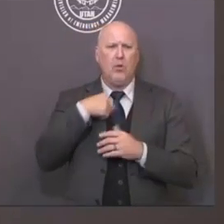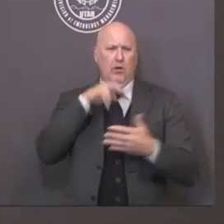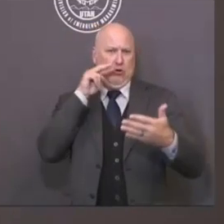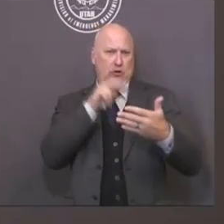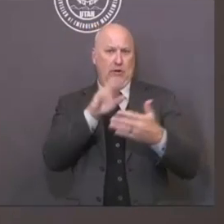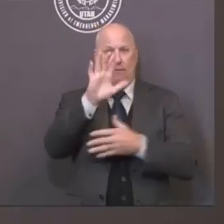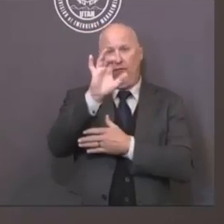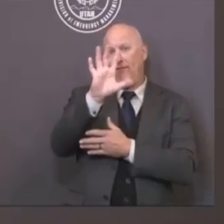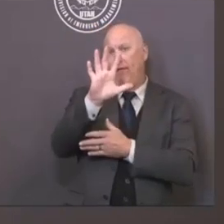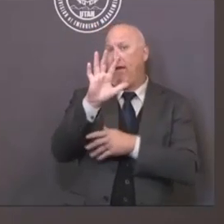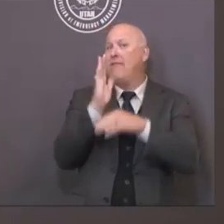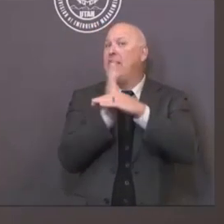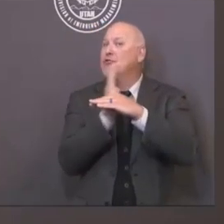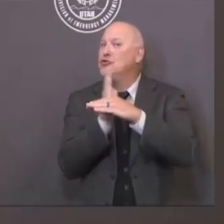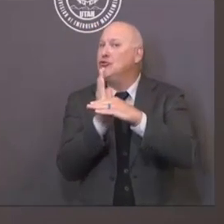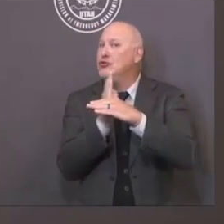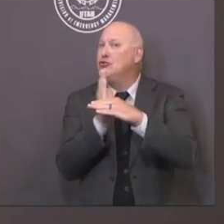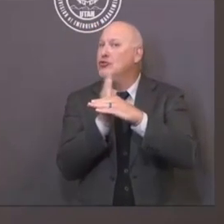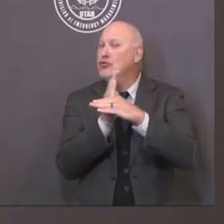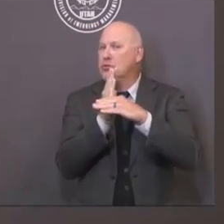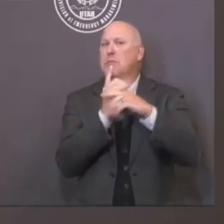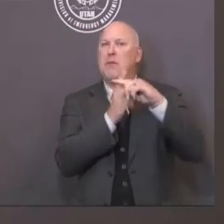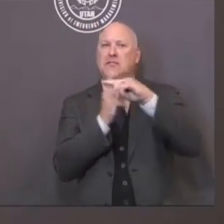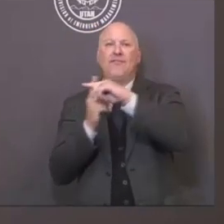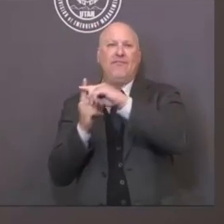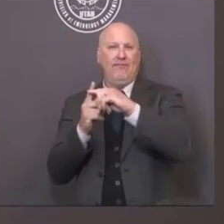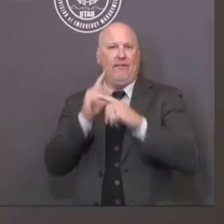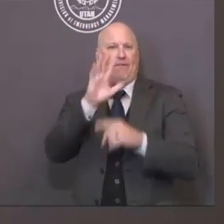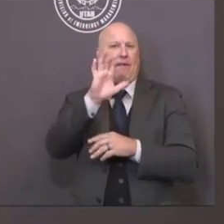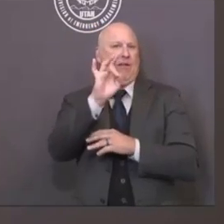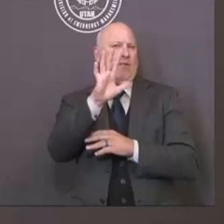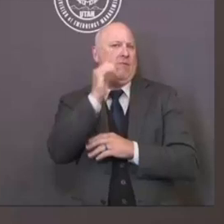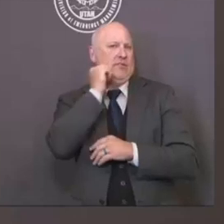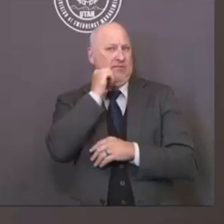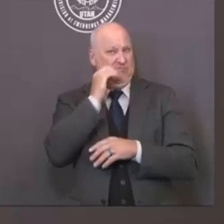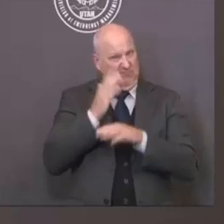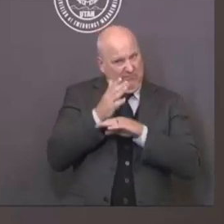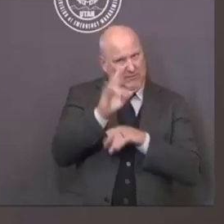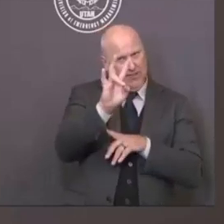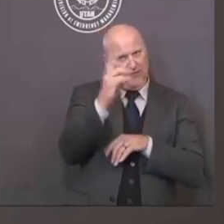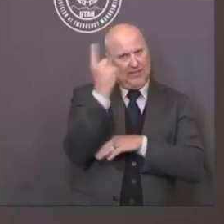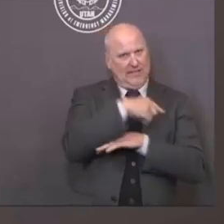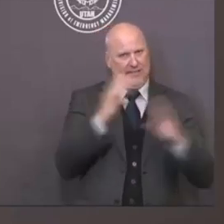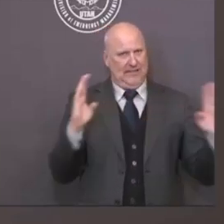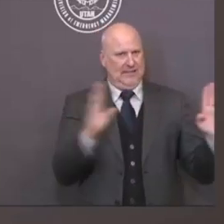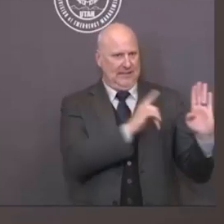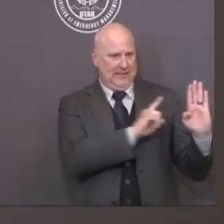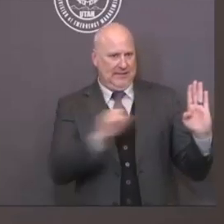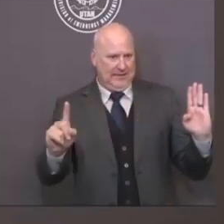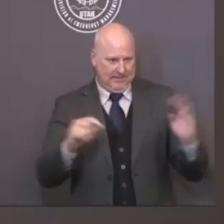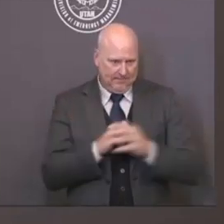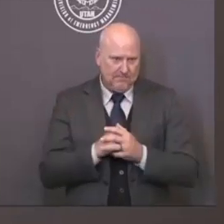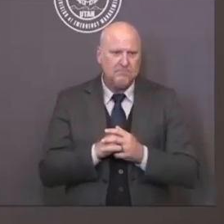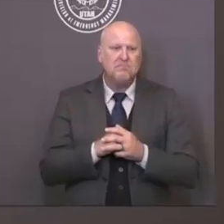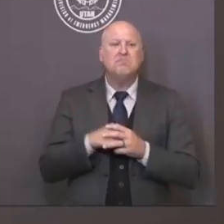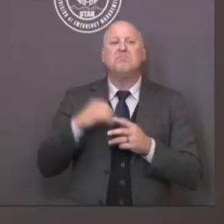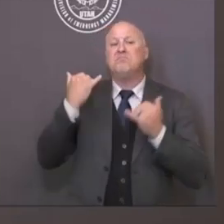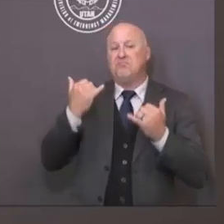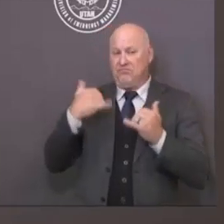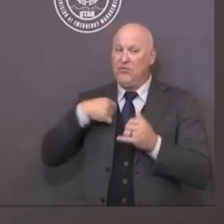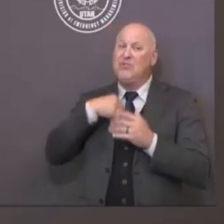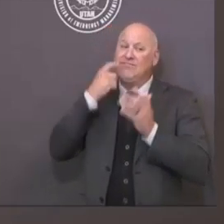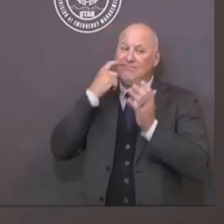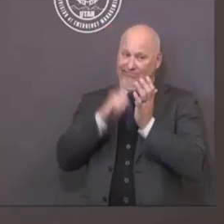percent positivity. We've seen an increase in cases in our ages 15 to 44 years.